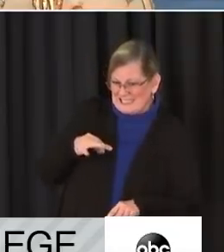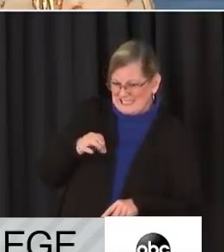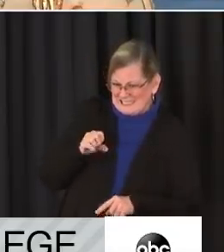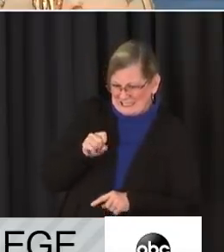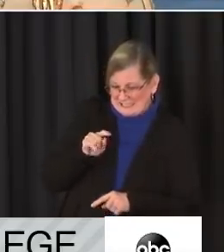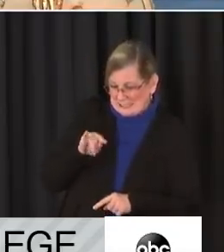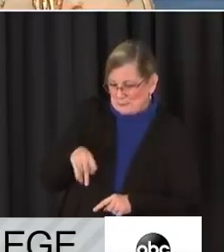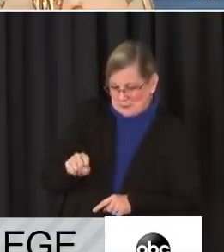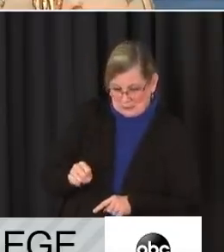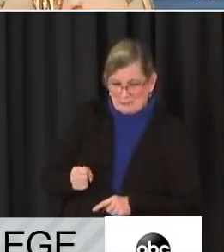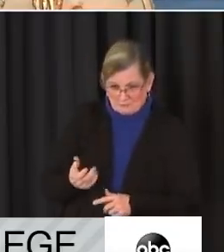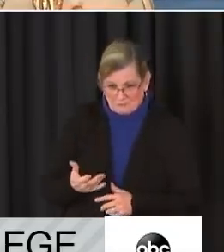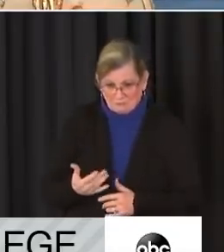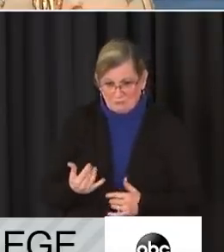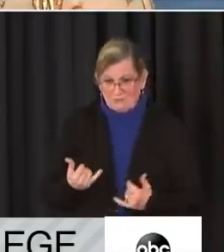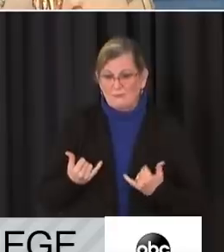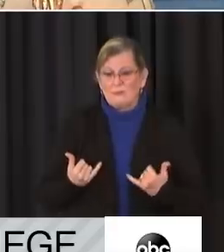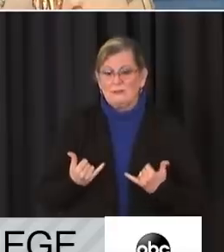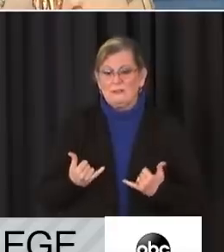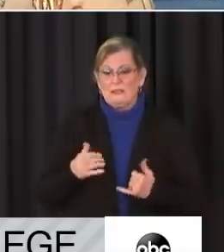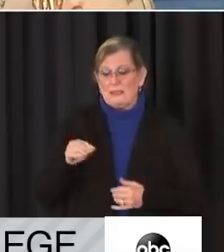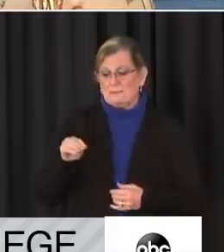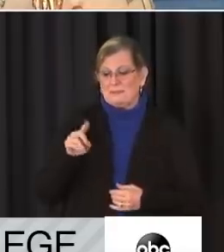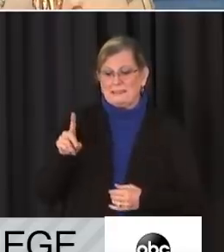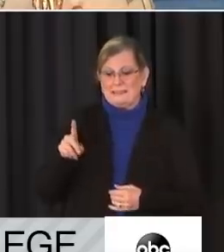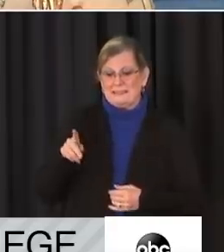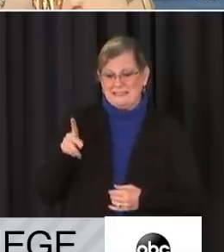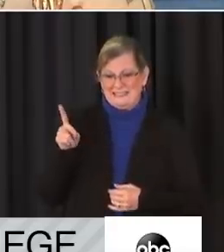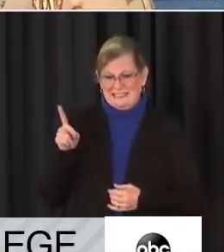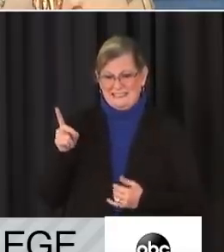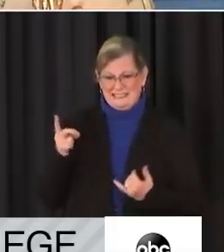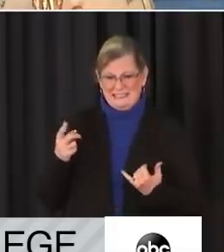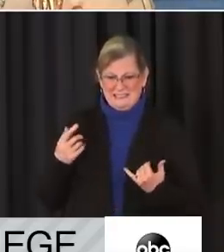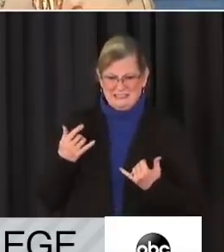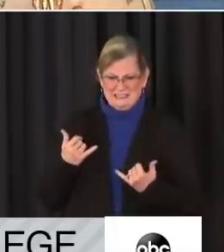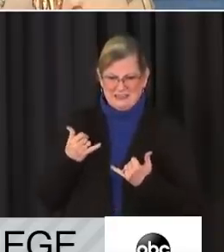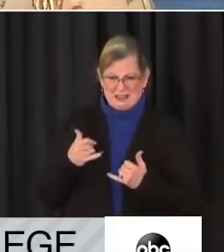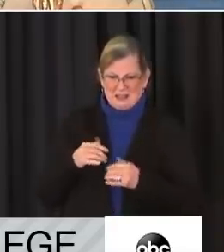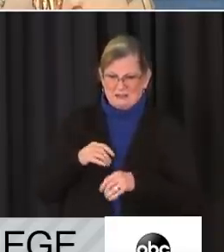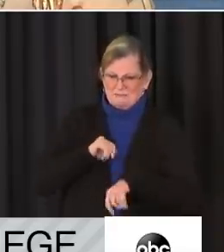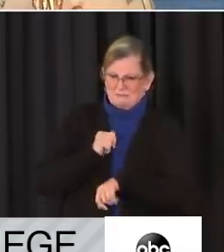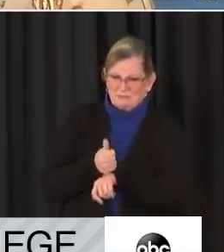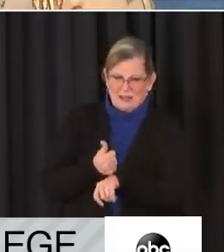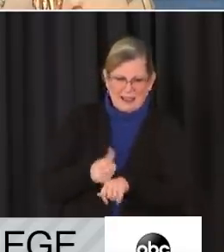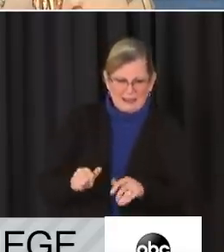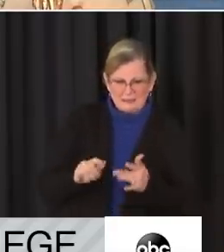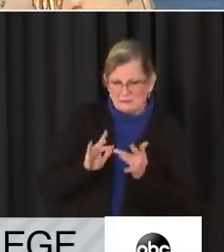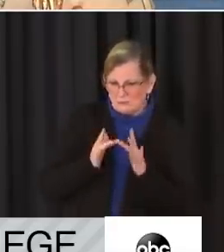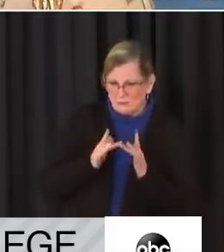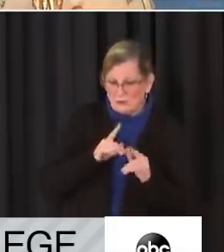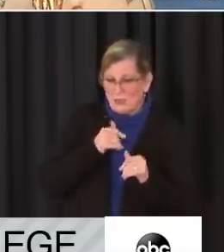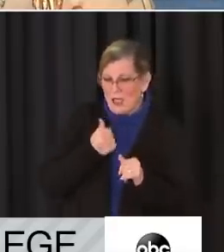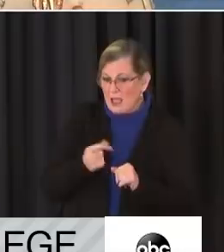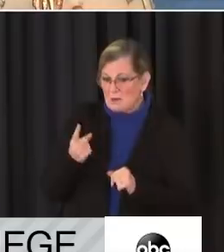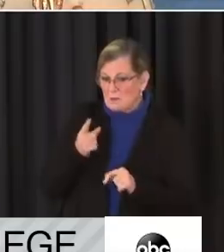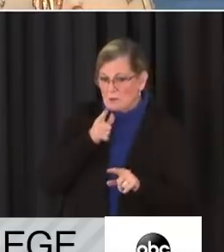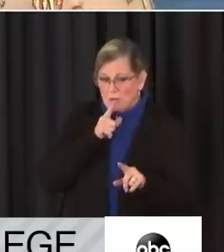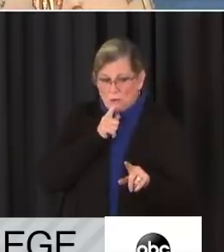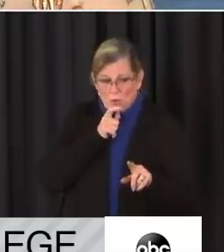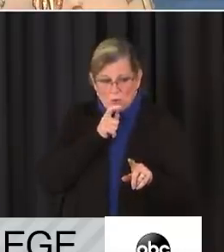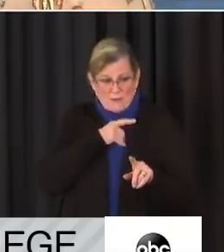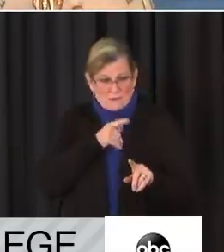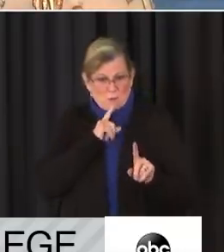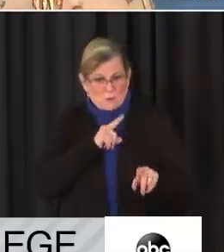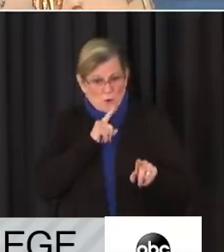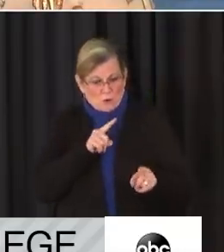today MPD is releasing its own lookout information. Any tips that are reported to MPD will